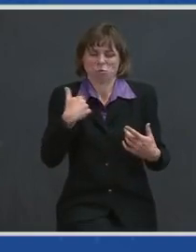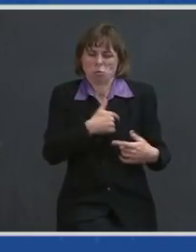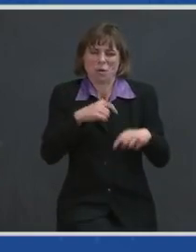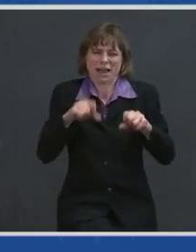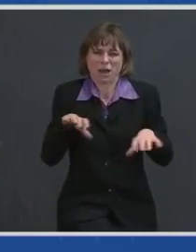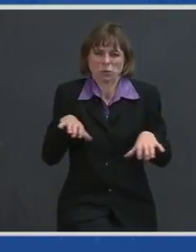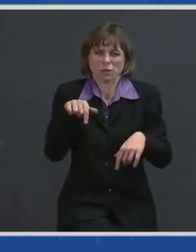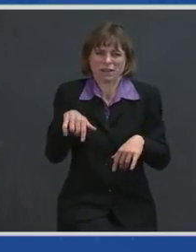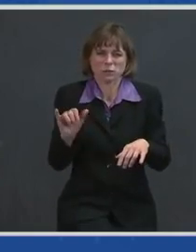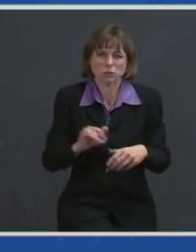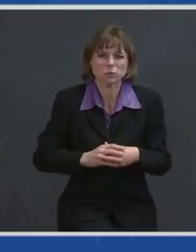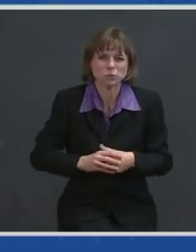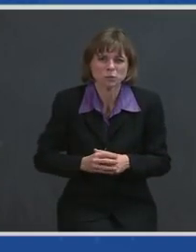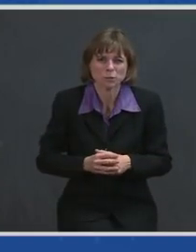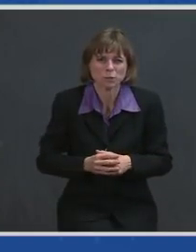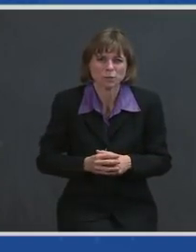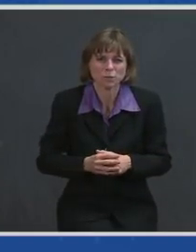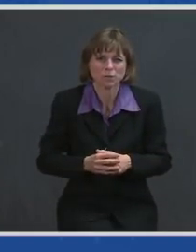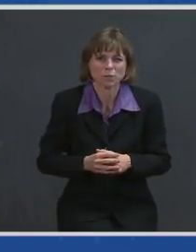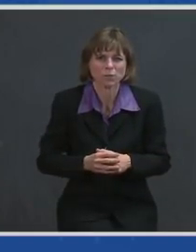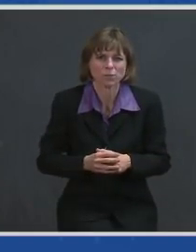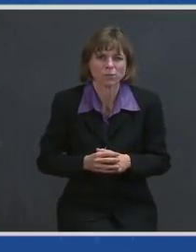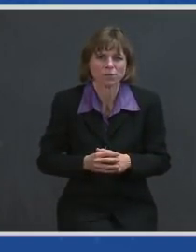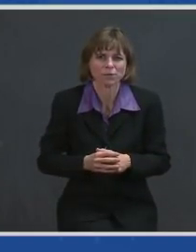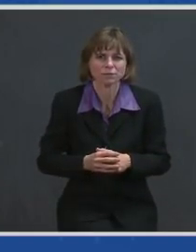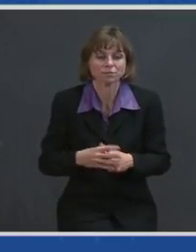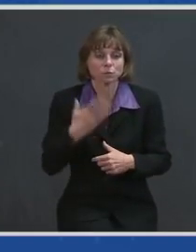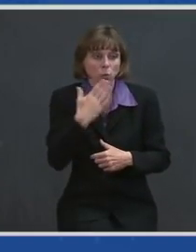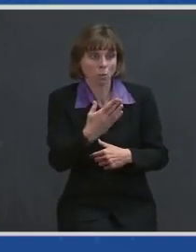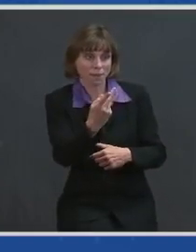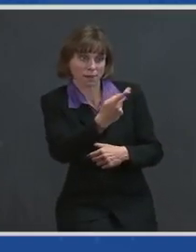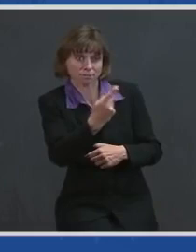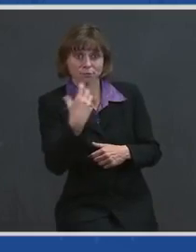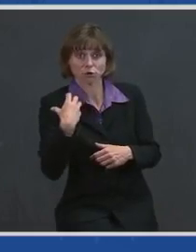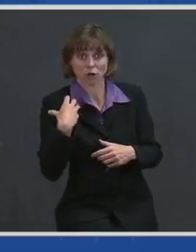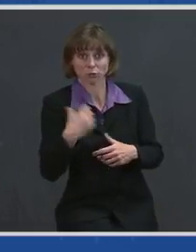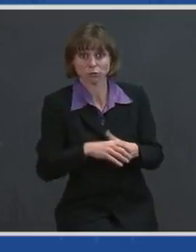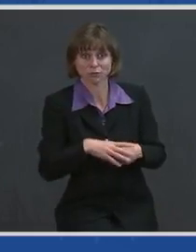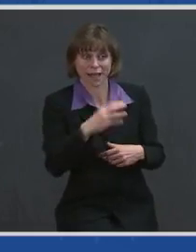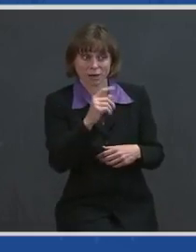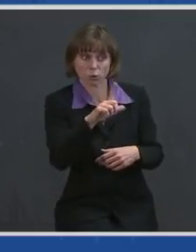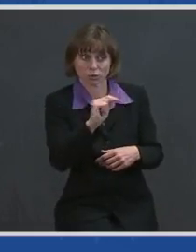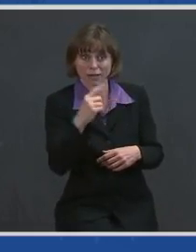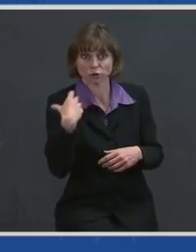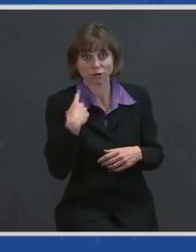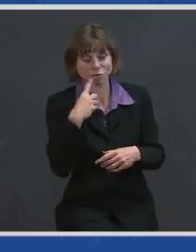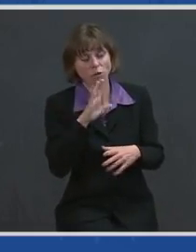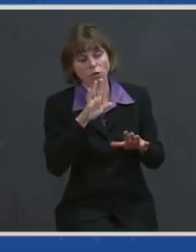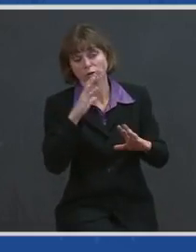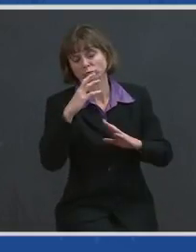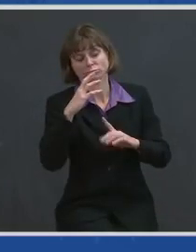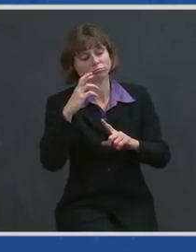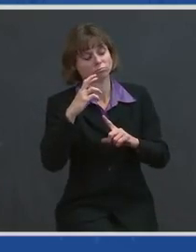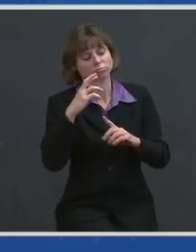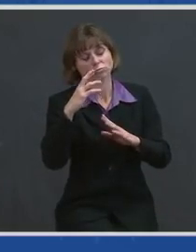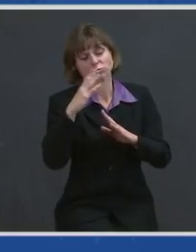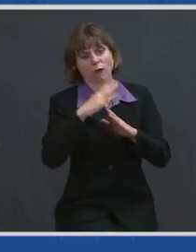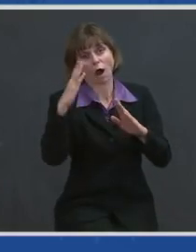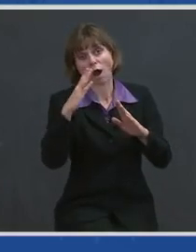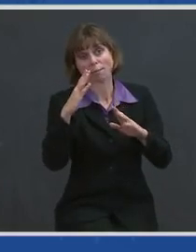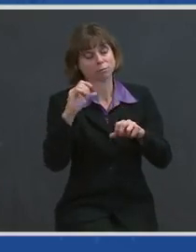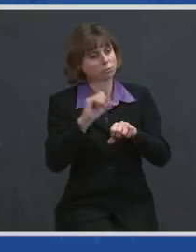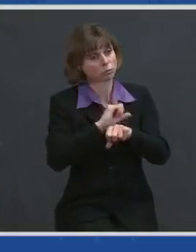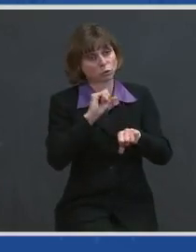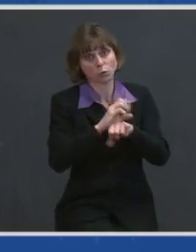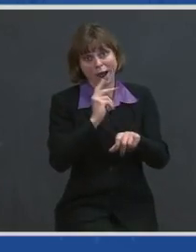Van Ovost and Lieutenant General Richardson for their exemplary careers in service to our country. Your